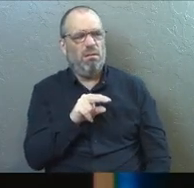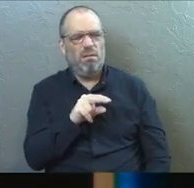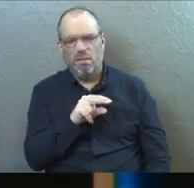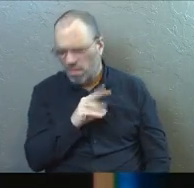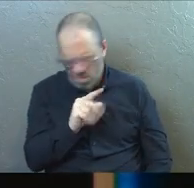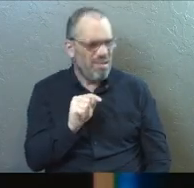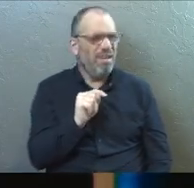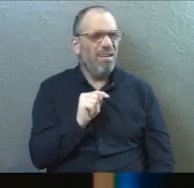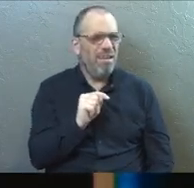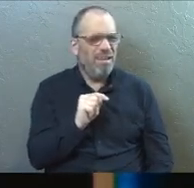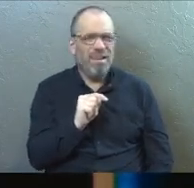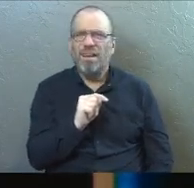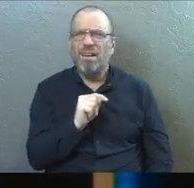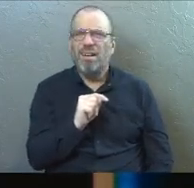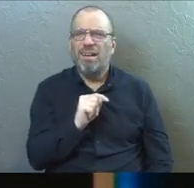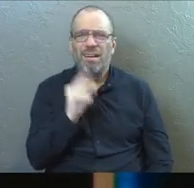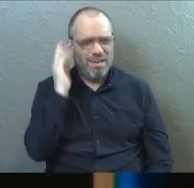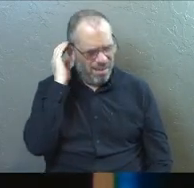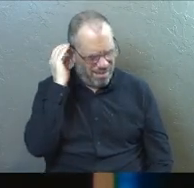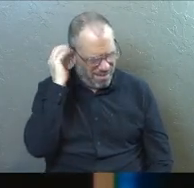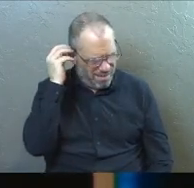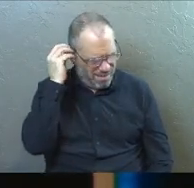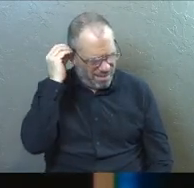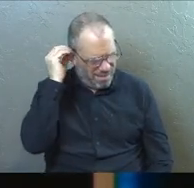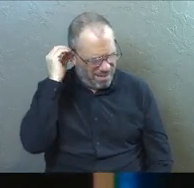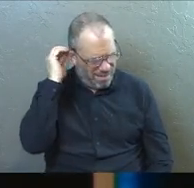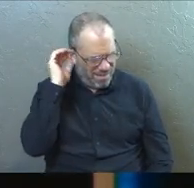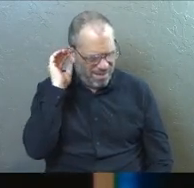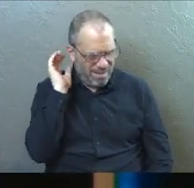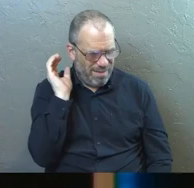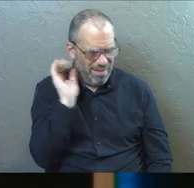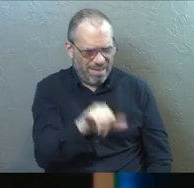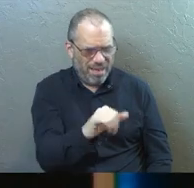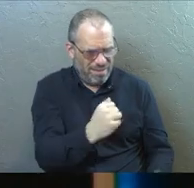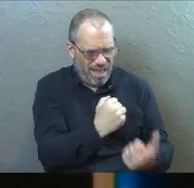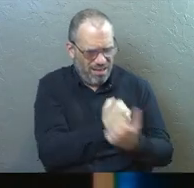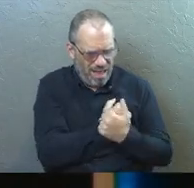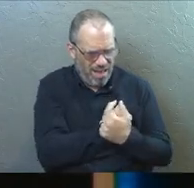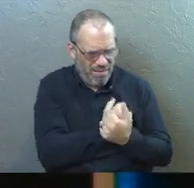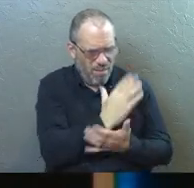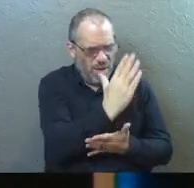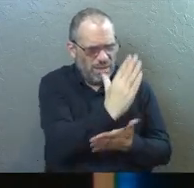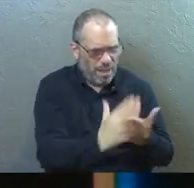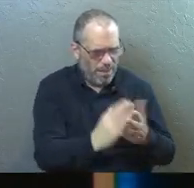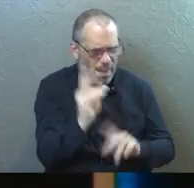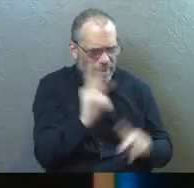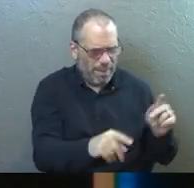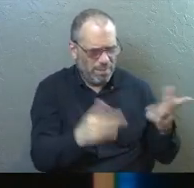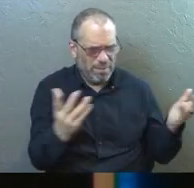well, that's only love for certain people.